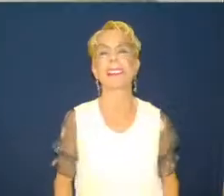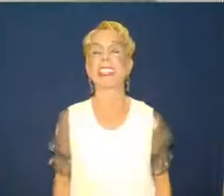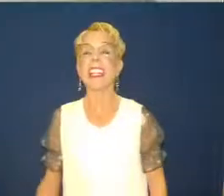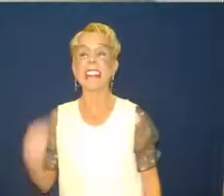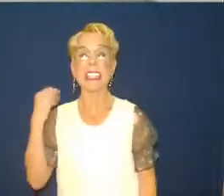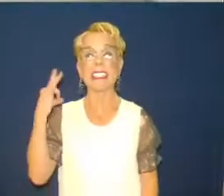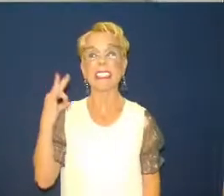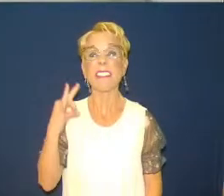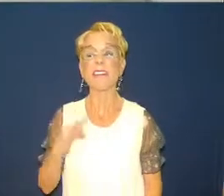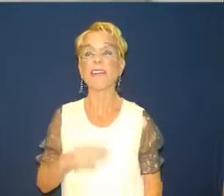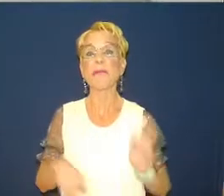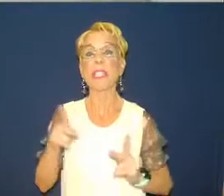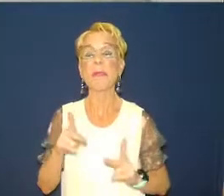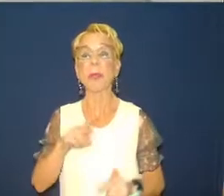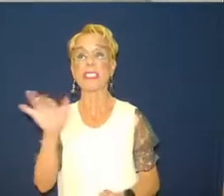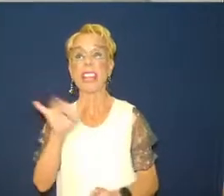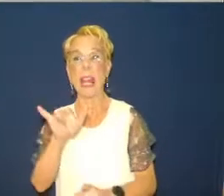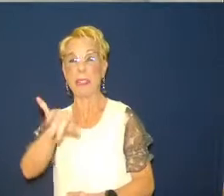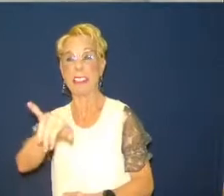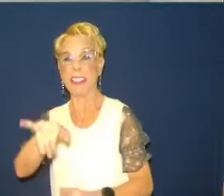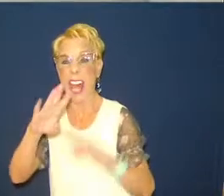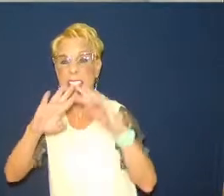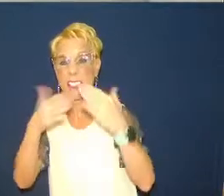to neglect and slothfulness.